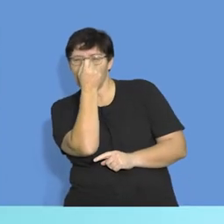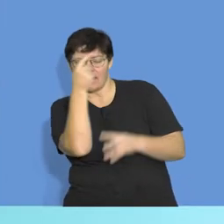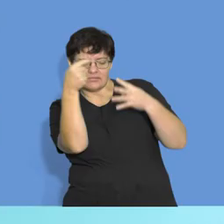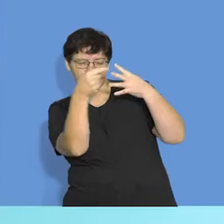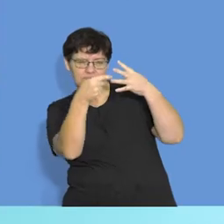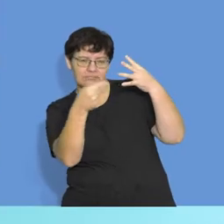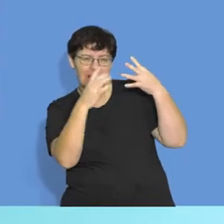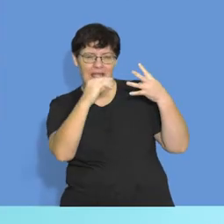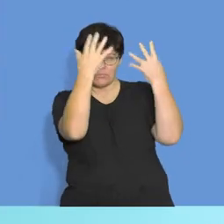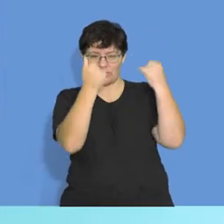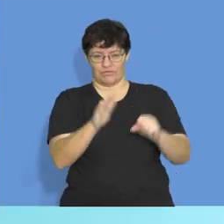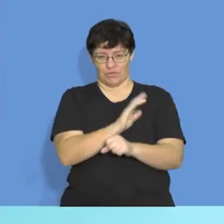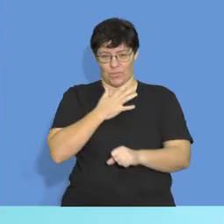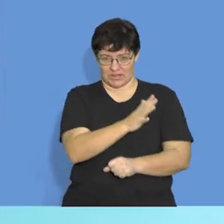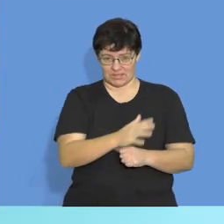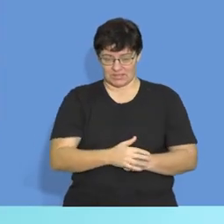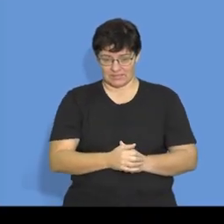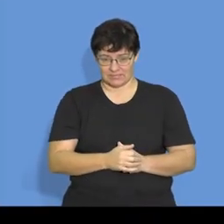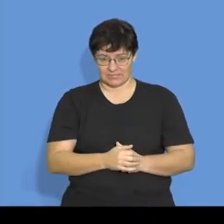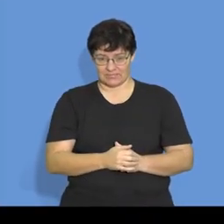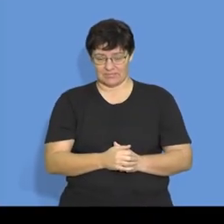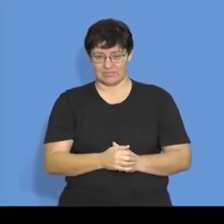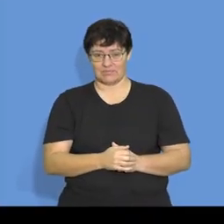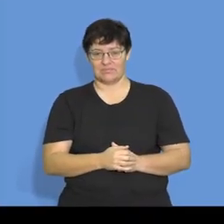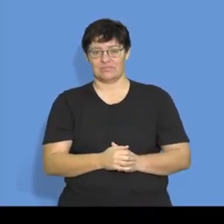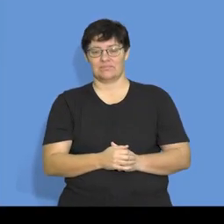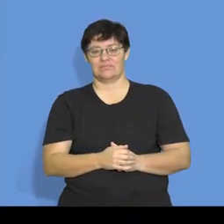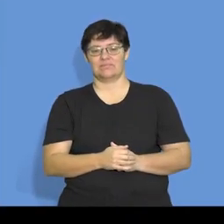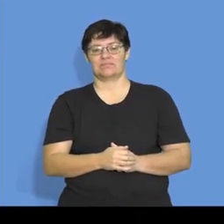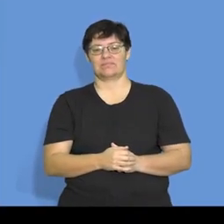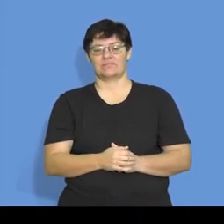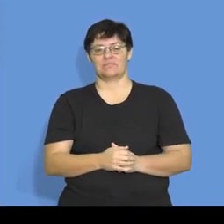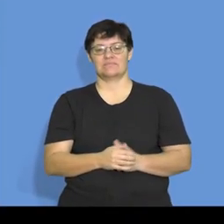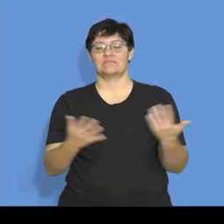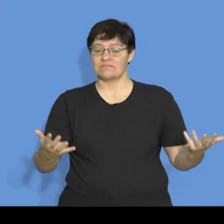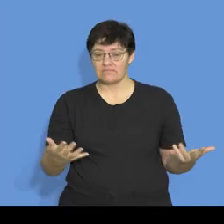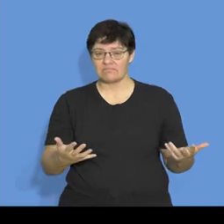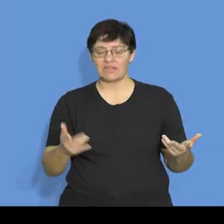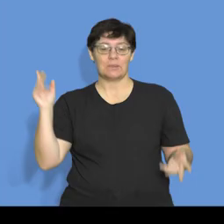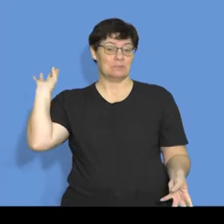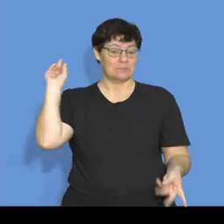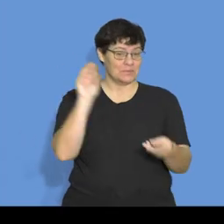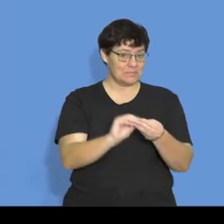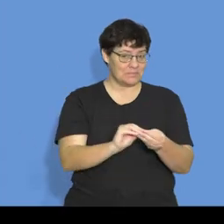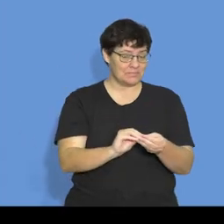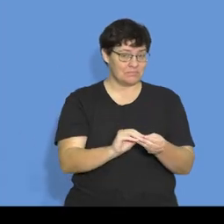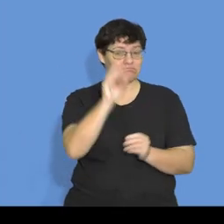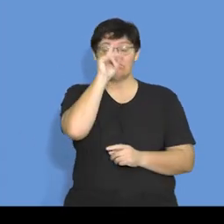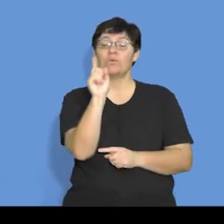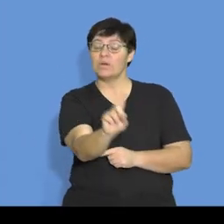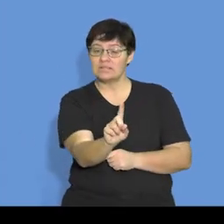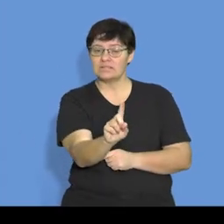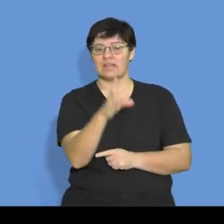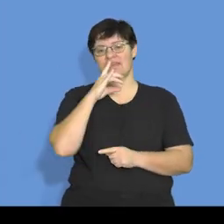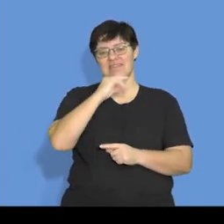cash budgets. Okay, so here we go. A quick recap, remember when dealing with the cash